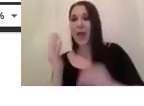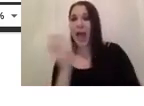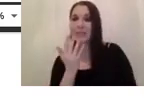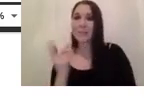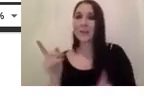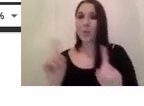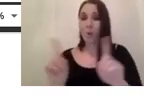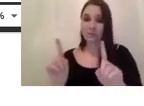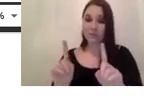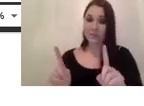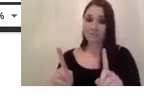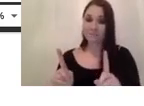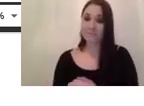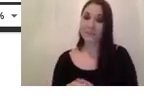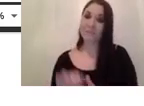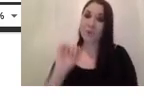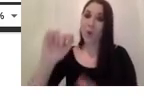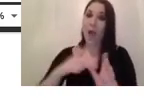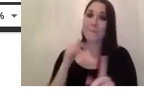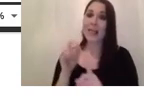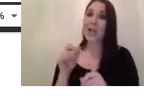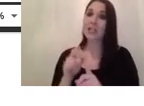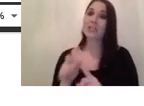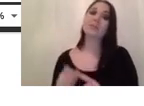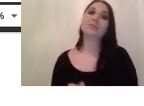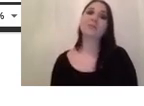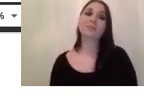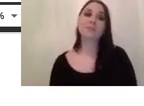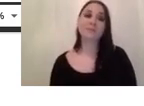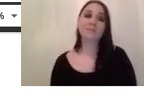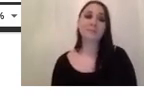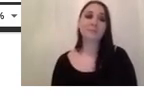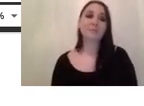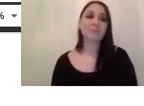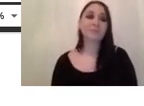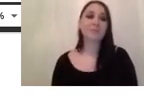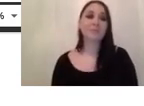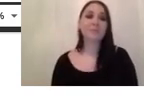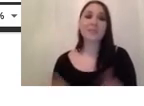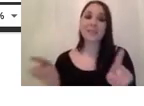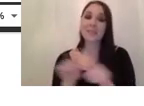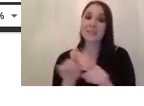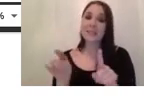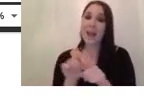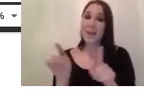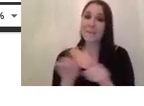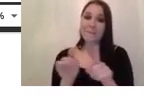id id for your application okay the same same thing for the sensor size um